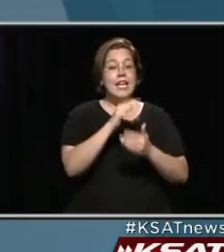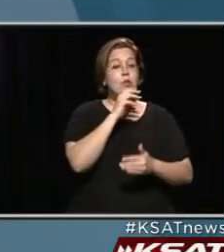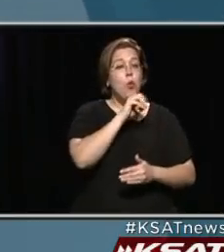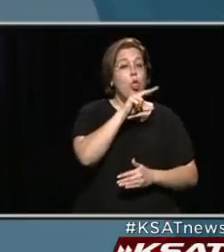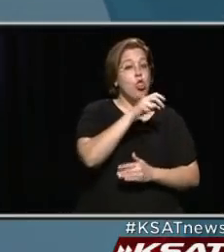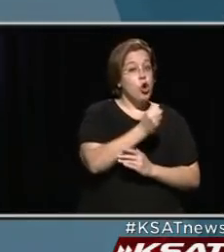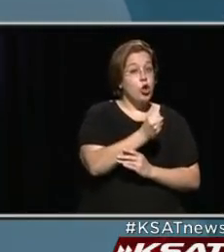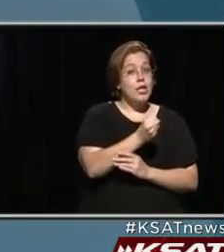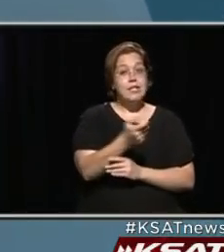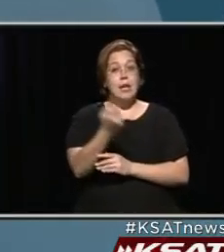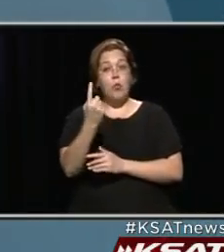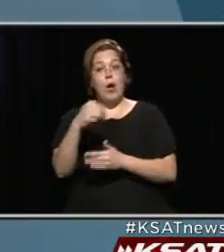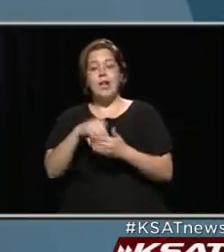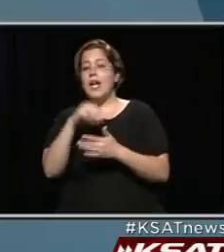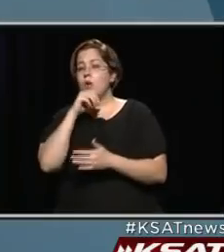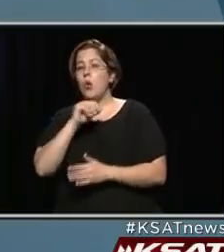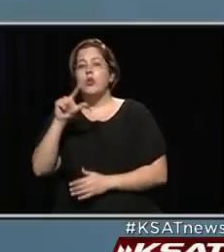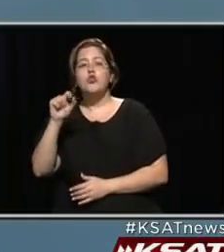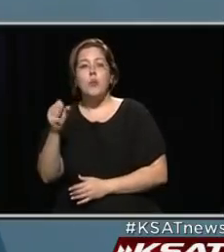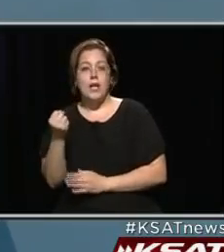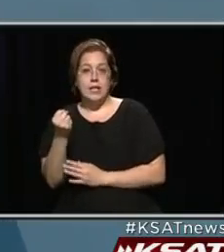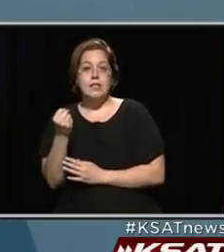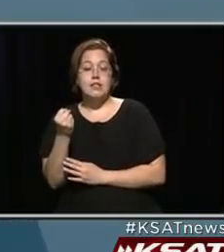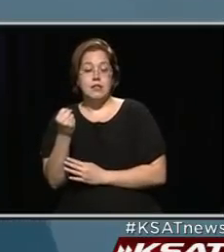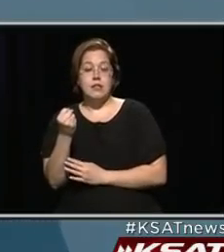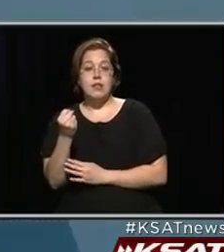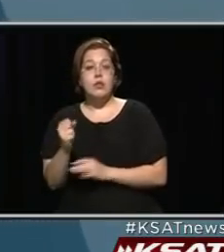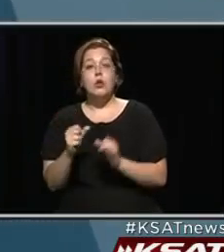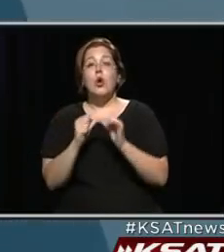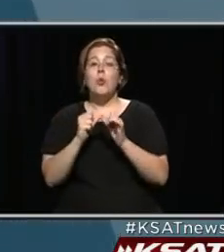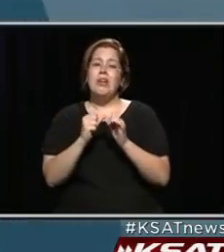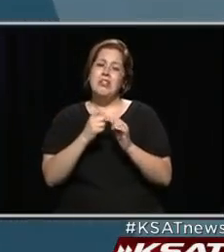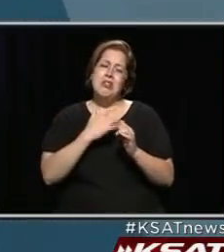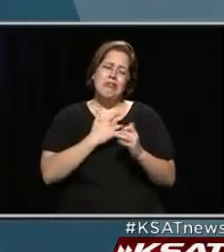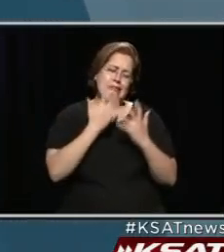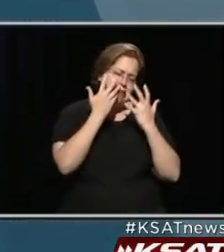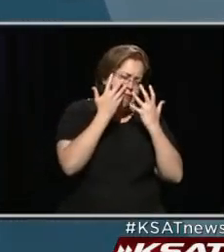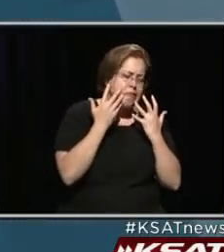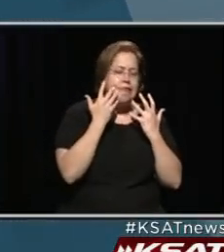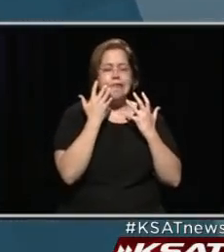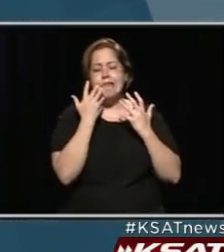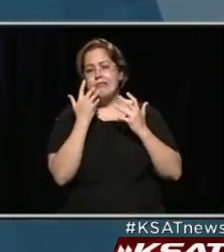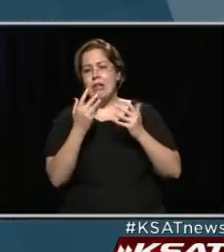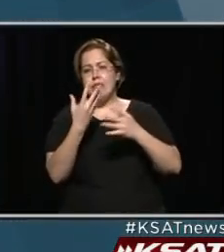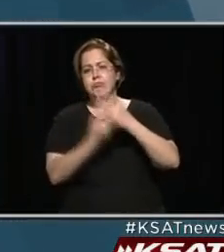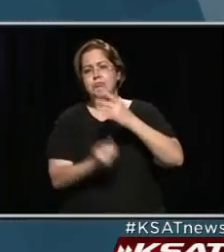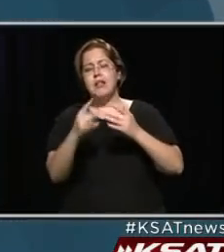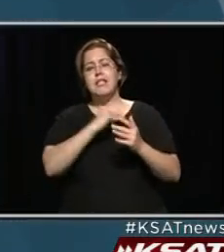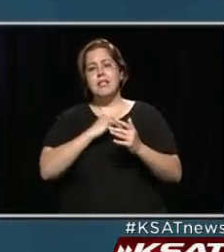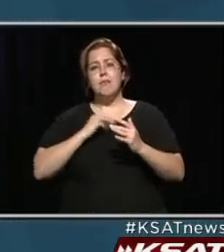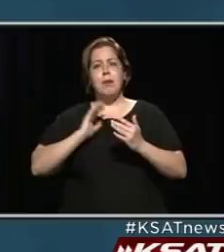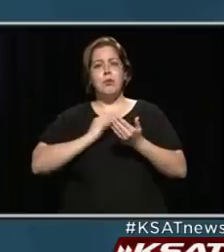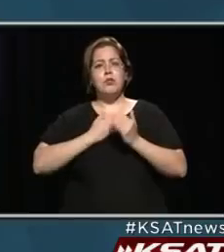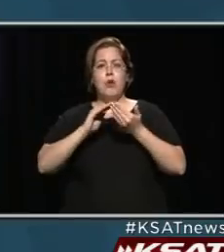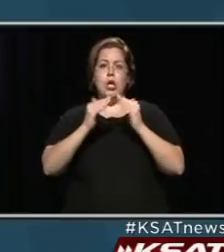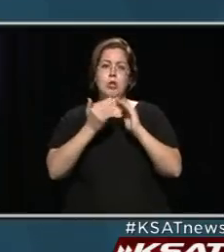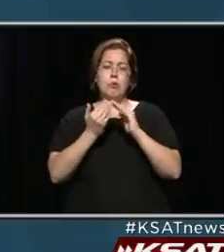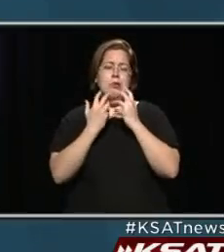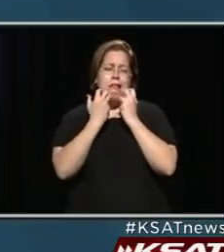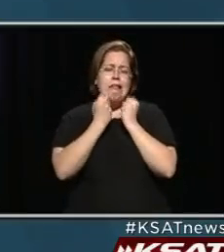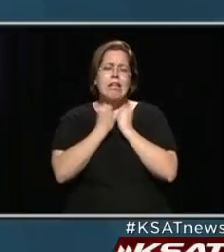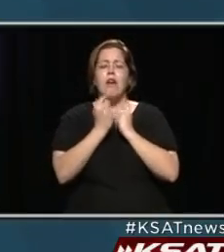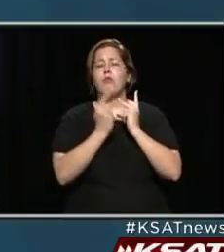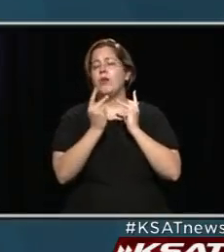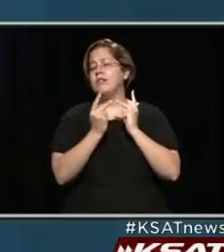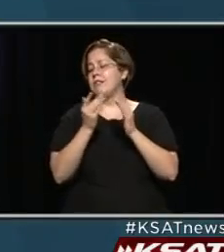and one death in their 20s. We continue to mourn the loss of these members of our community, loved ones, neighbors, colleagues.